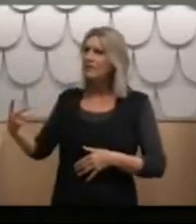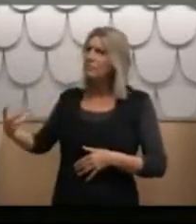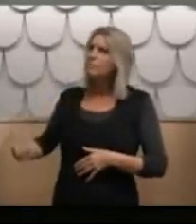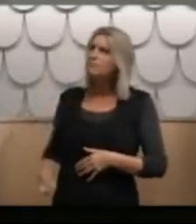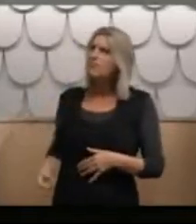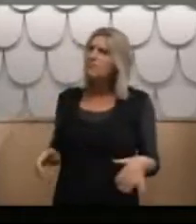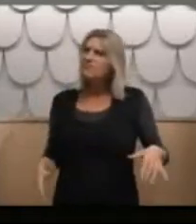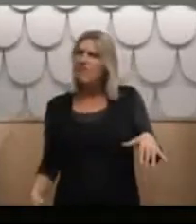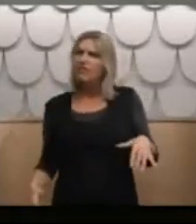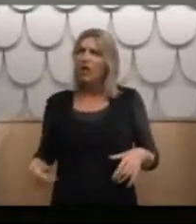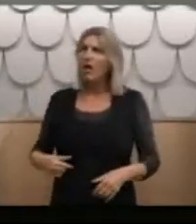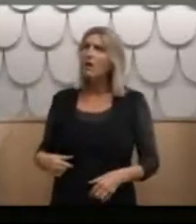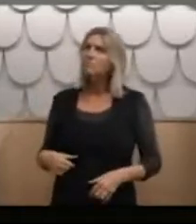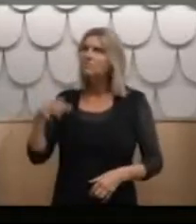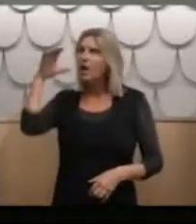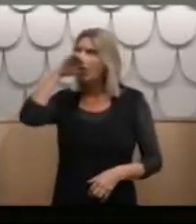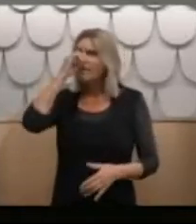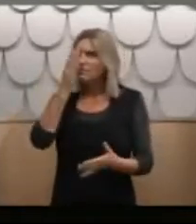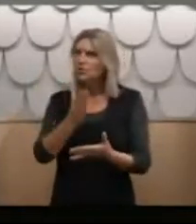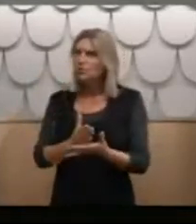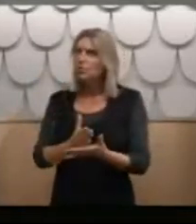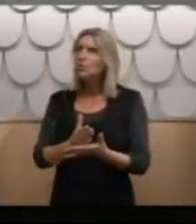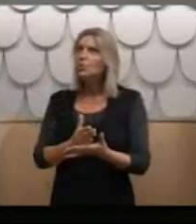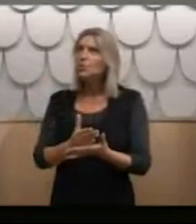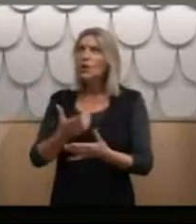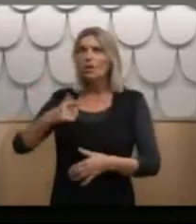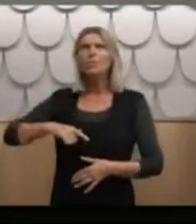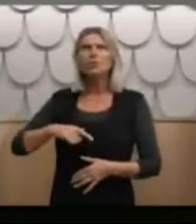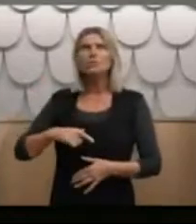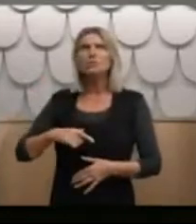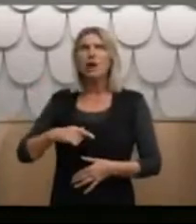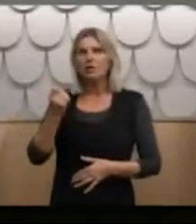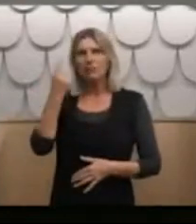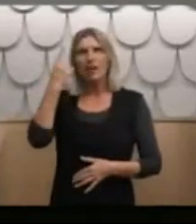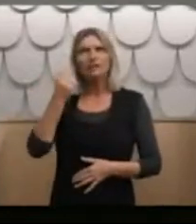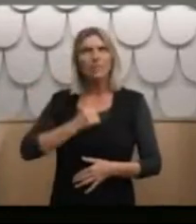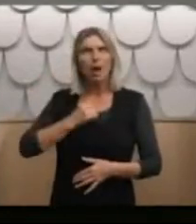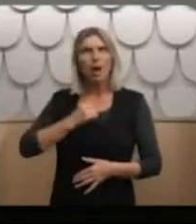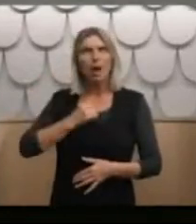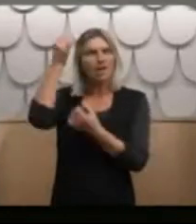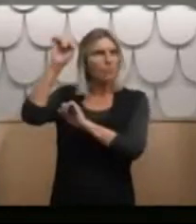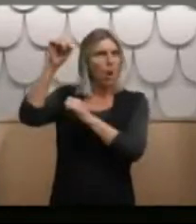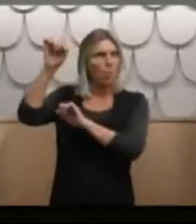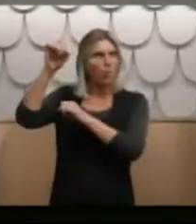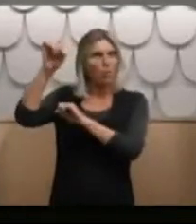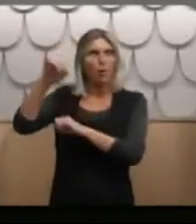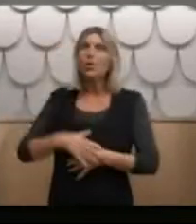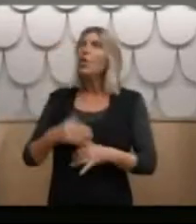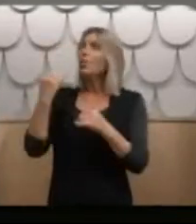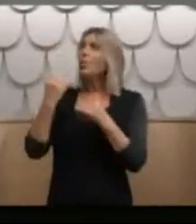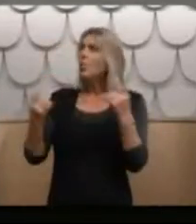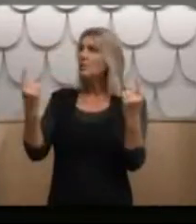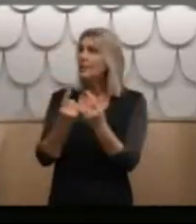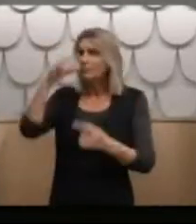I believe this is true as I know I have blocked out so much. The worst things I recall was getting ect